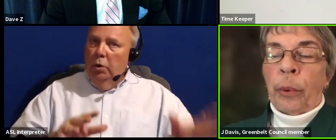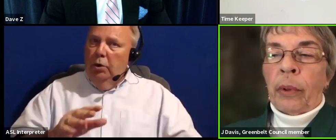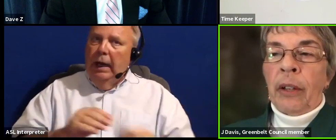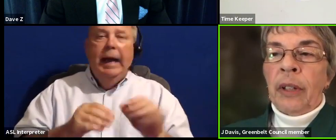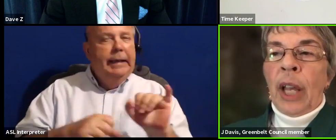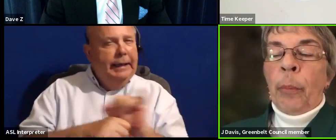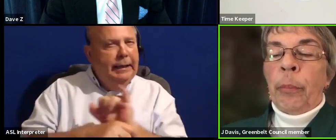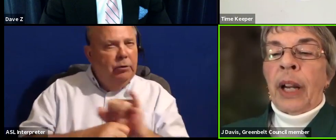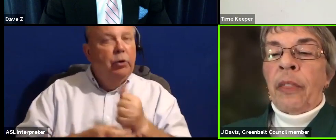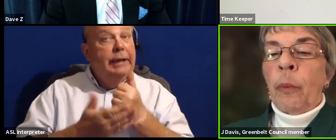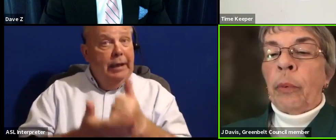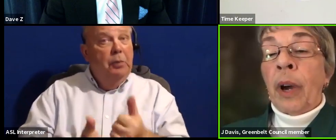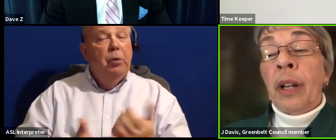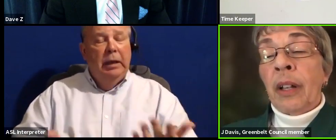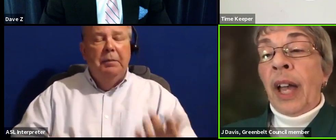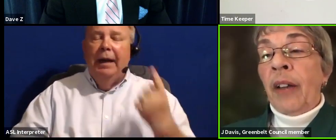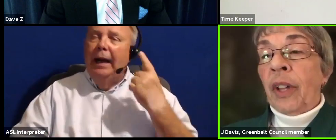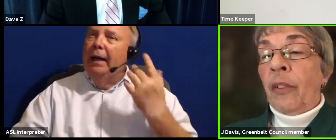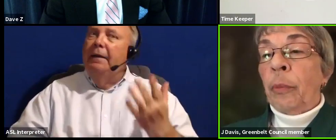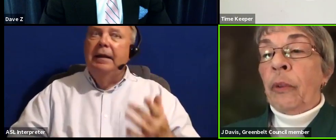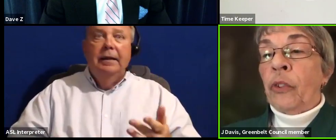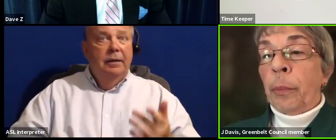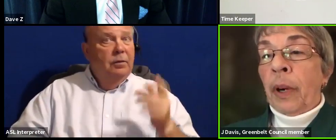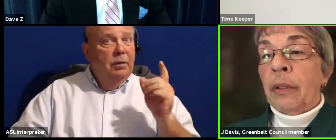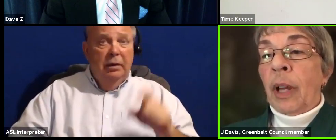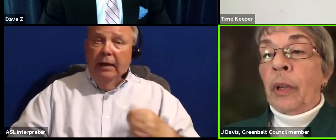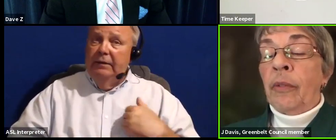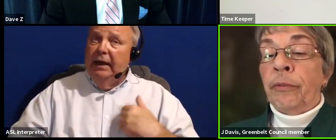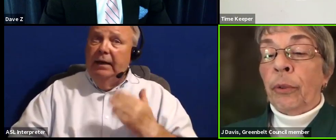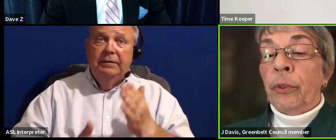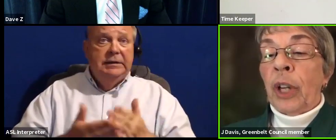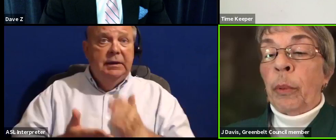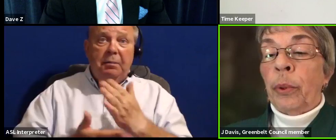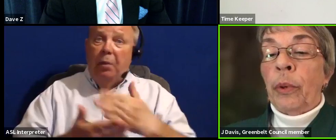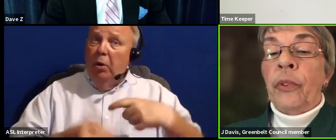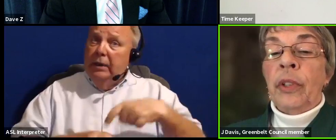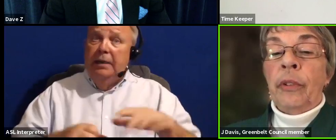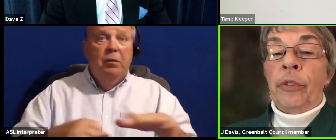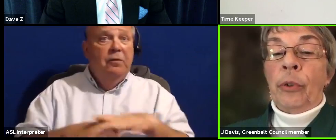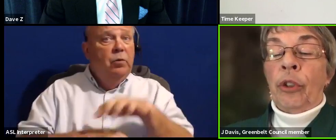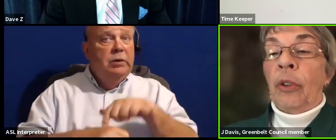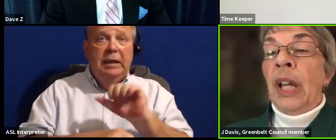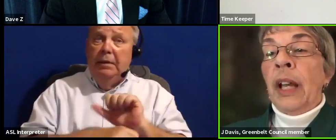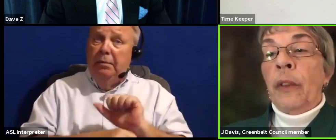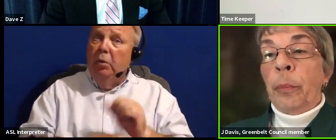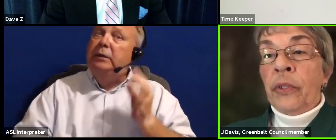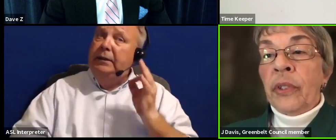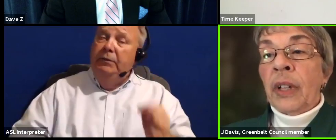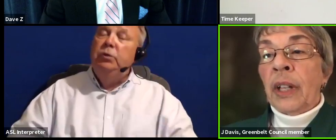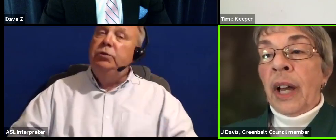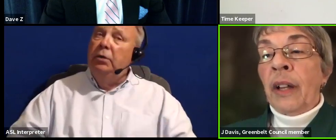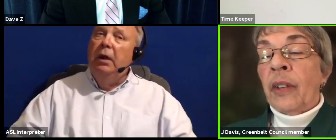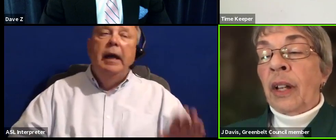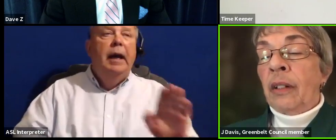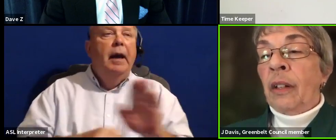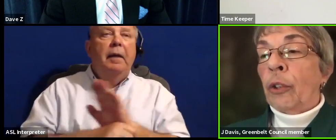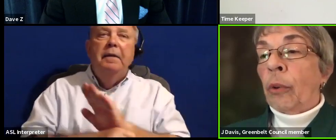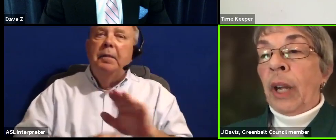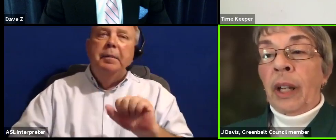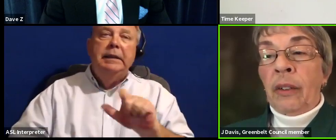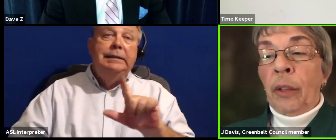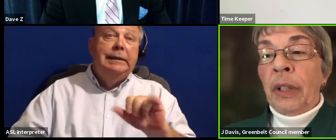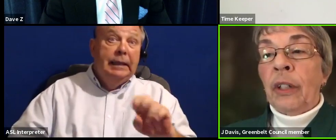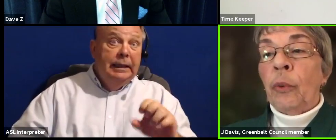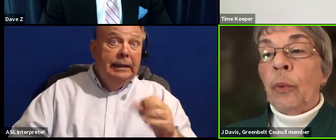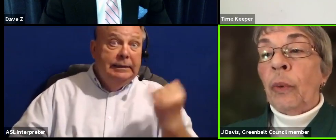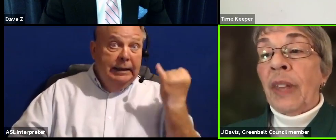to help her out. But I think we probably have to have some part-time or even full-time employees in the future. The business alliance idea is